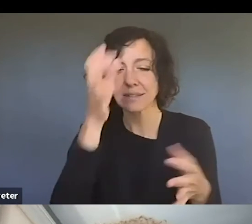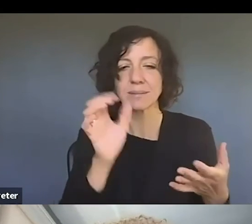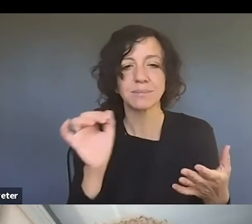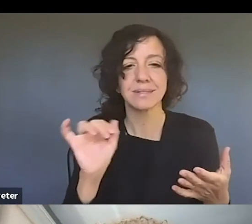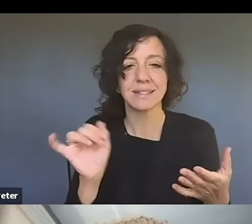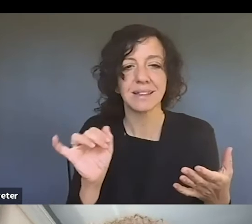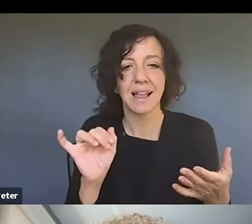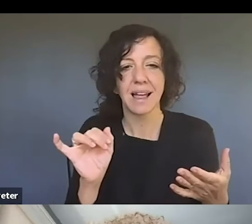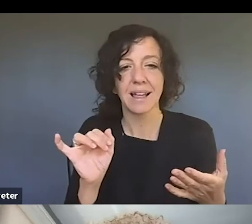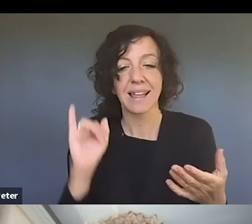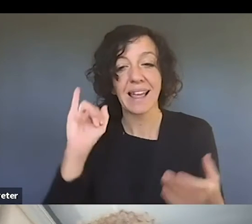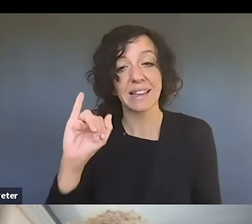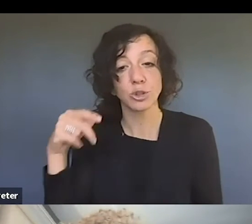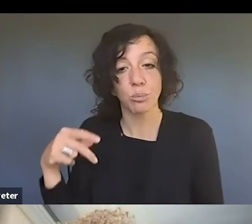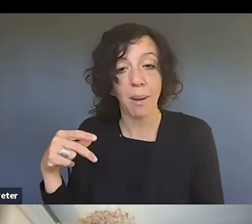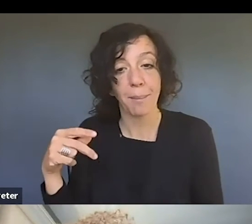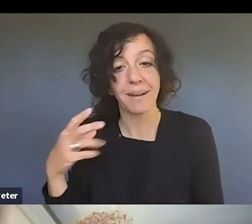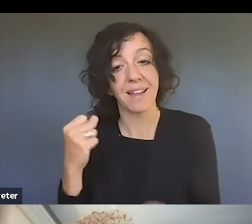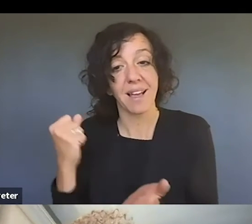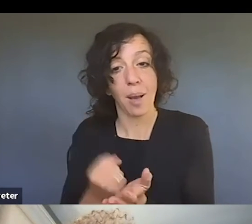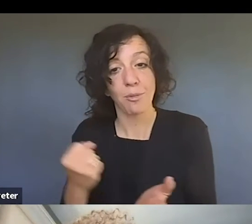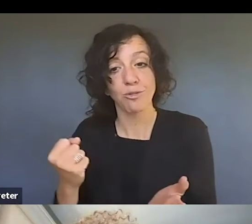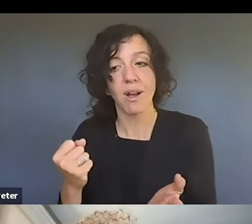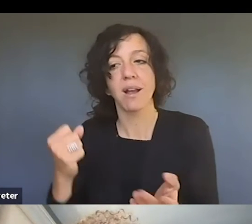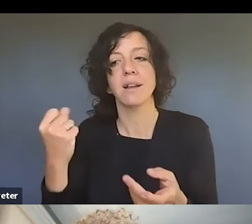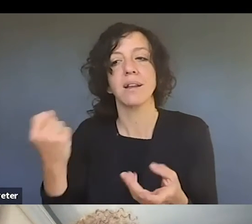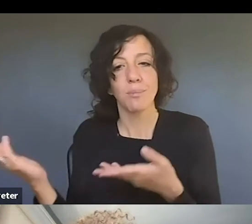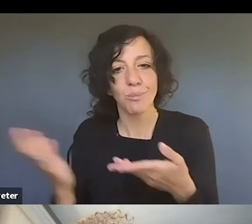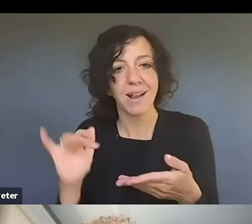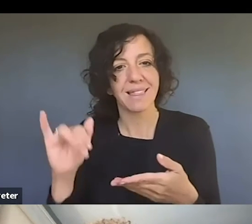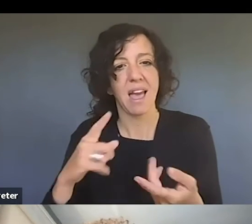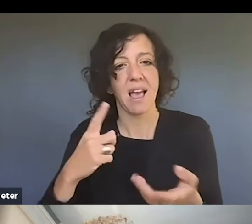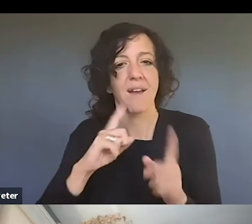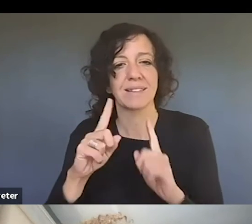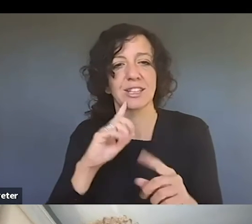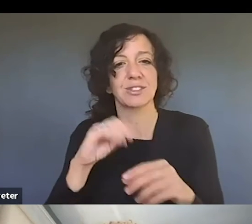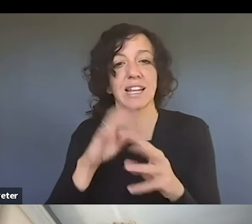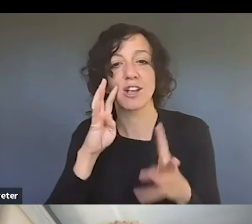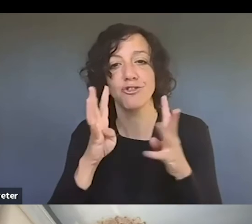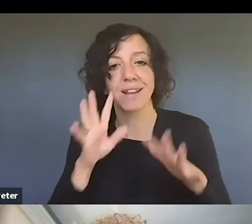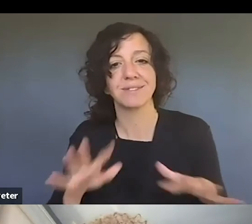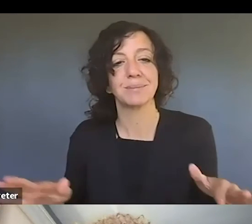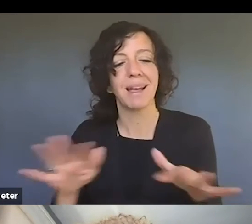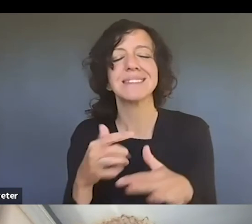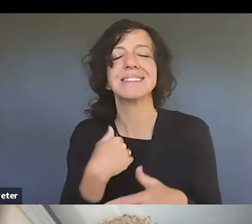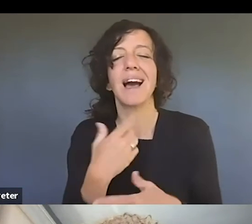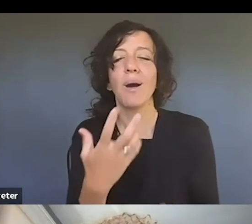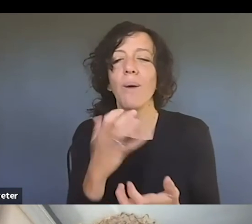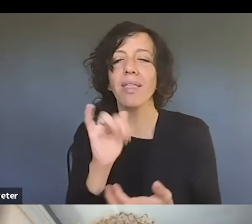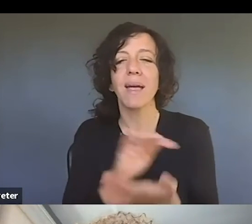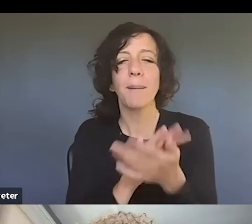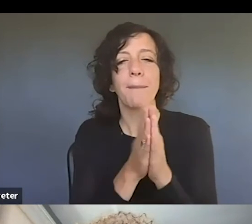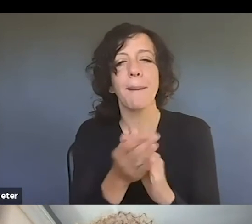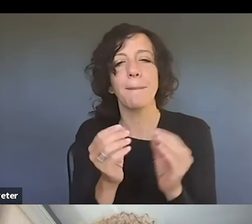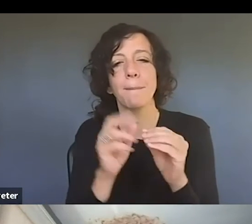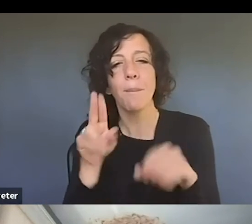terms of intellectual property and copyright into creative spaces, I'm hoping that it will just be a natural, you know,